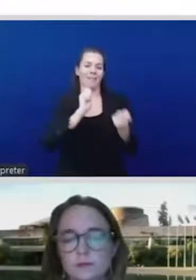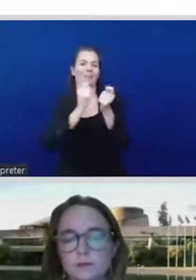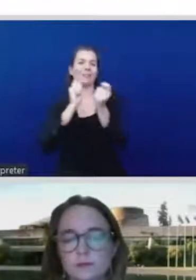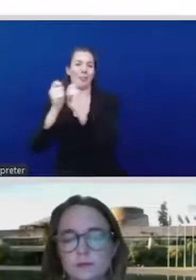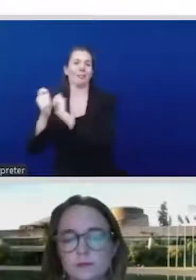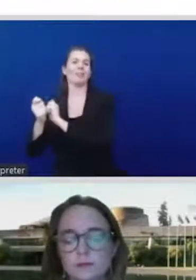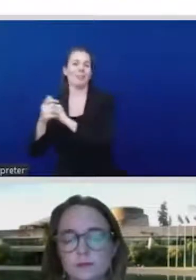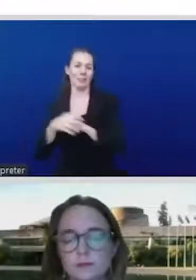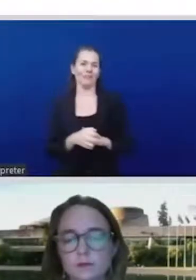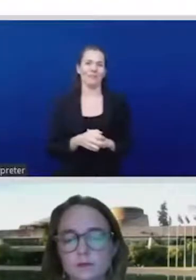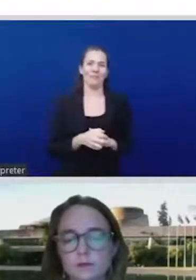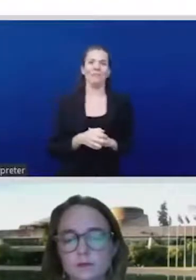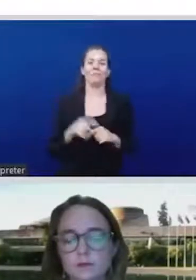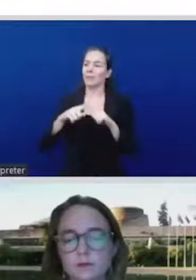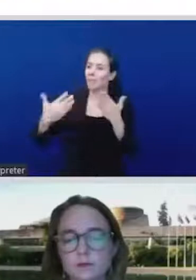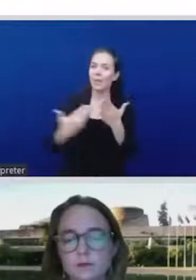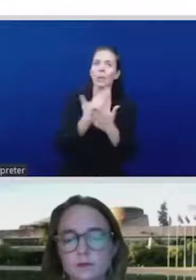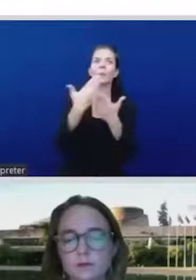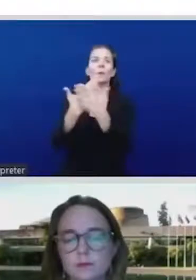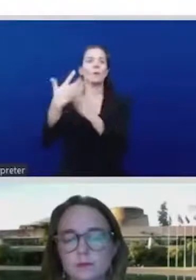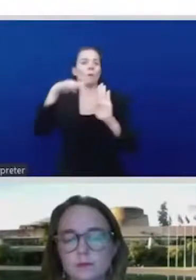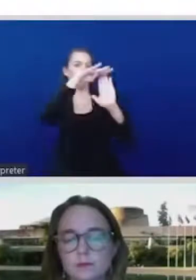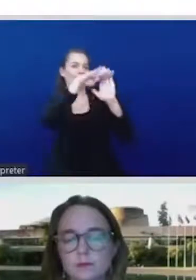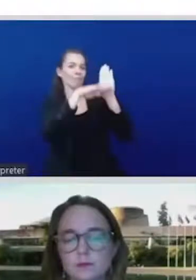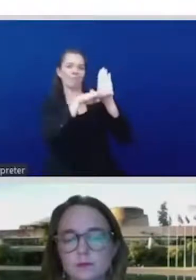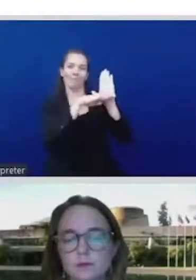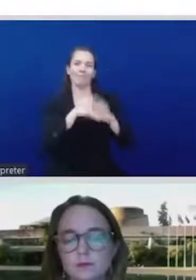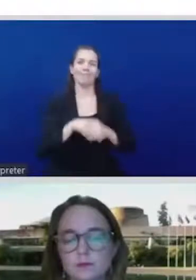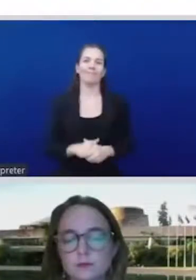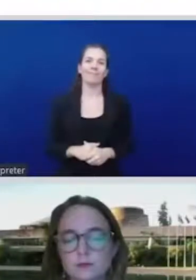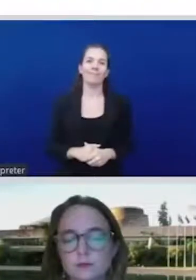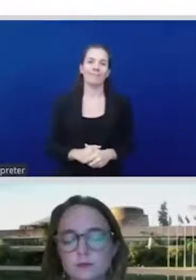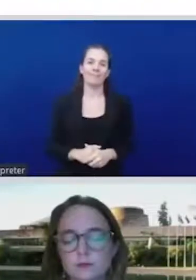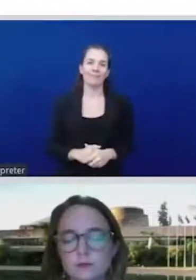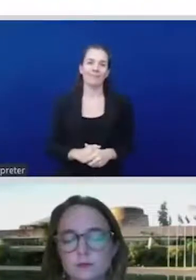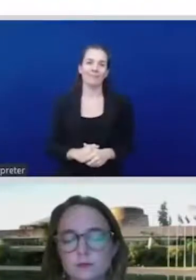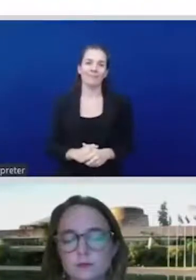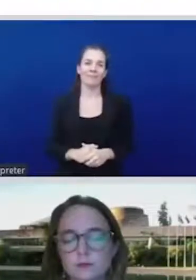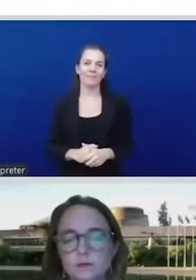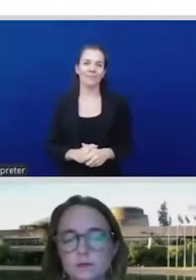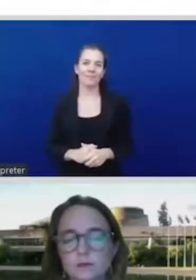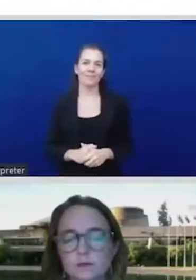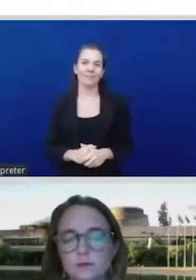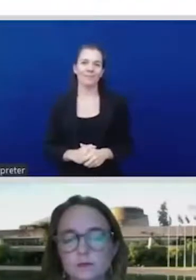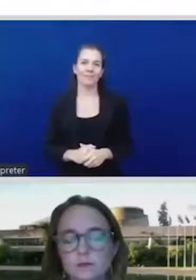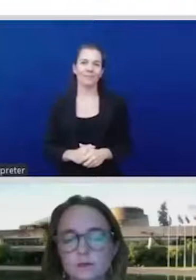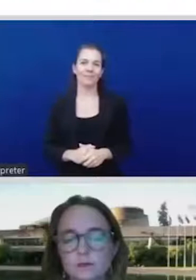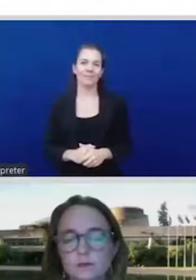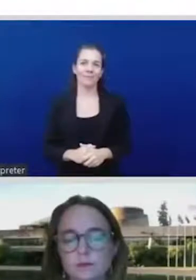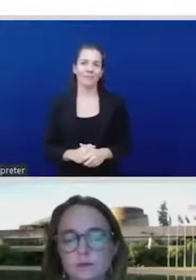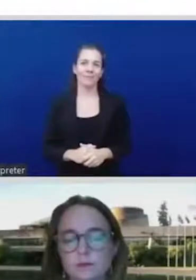current problems which are worsening and which are also causing damage to environmental destruction.